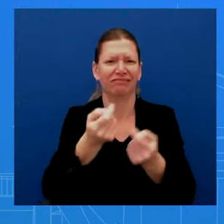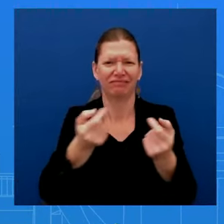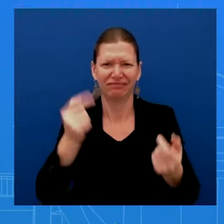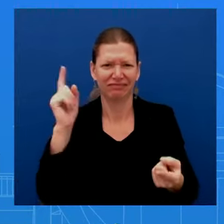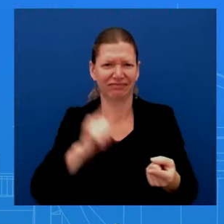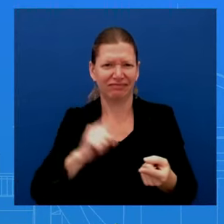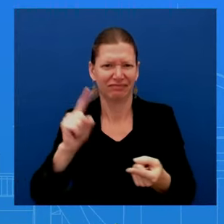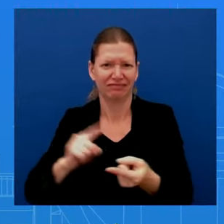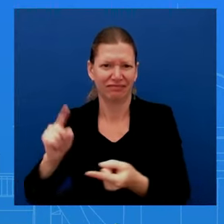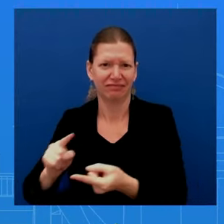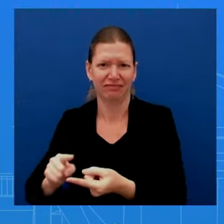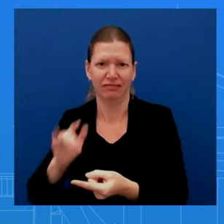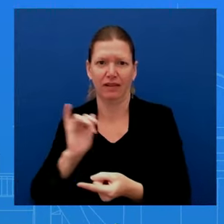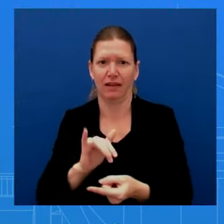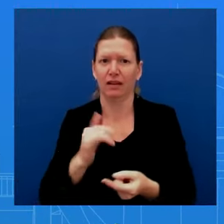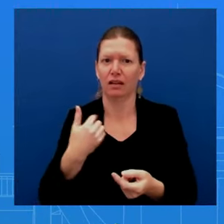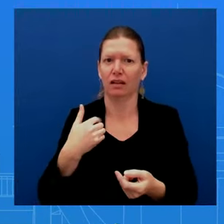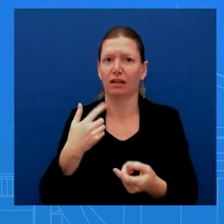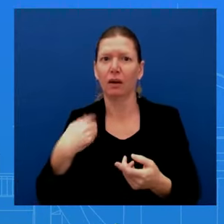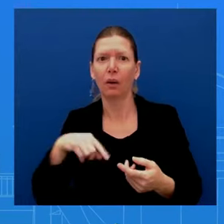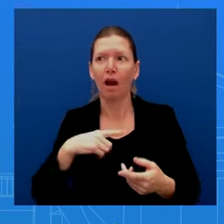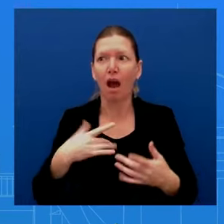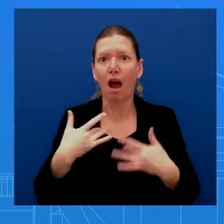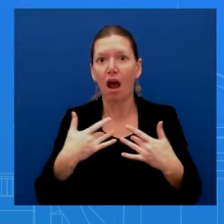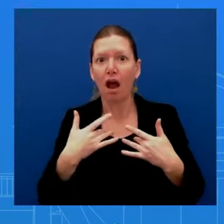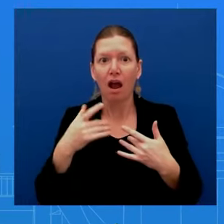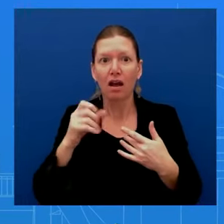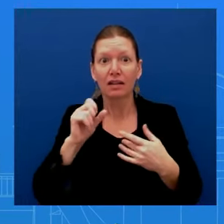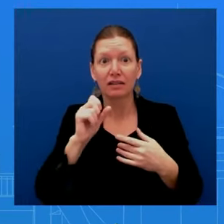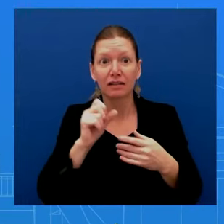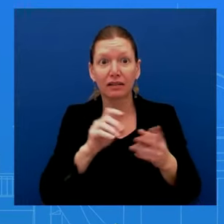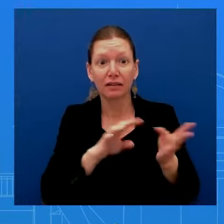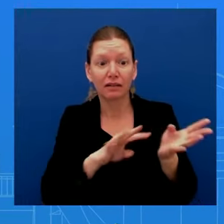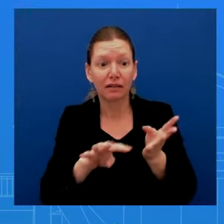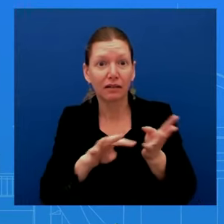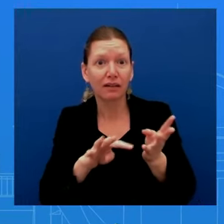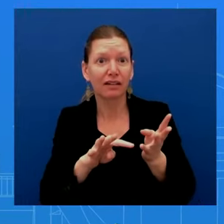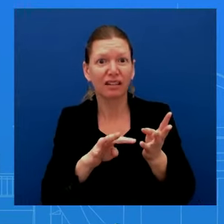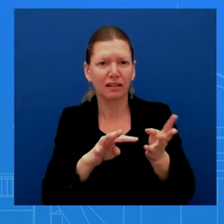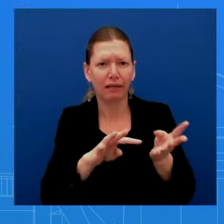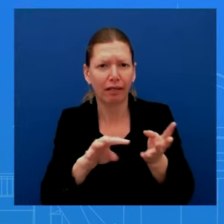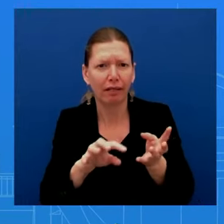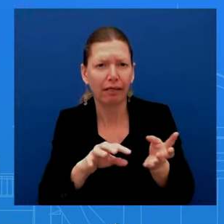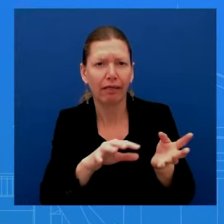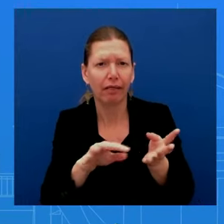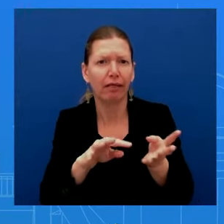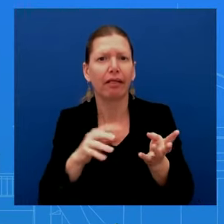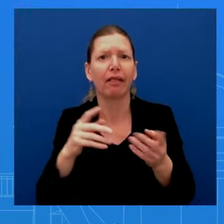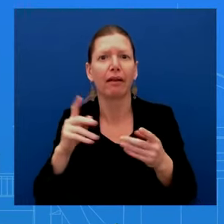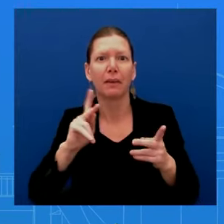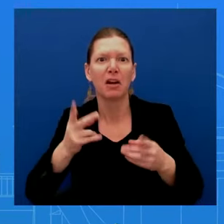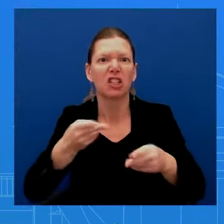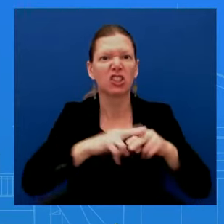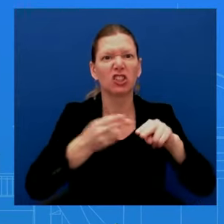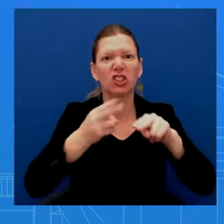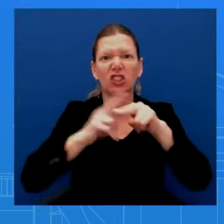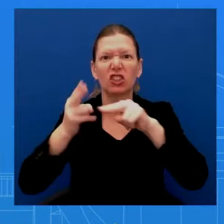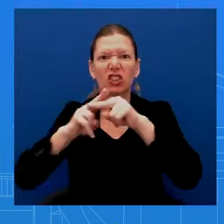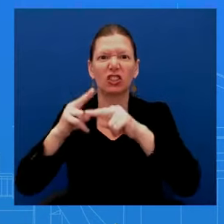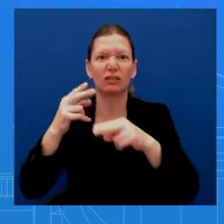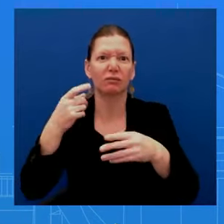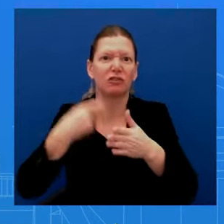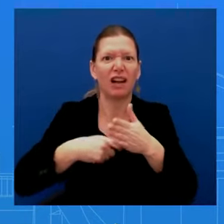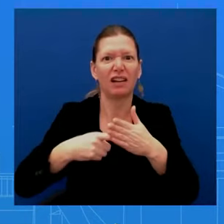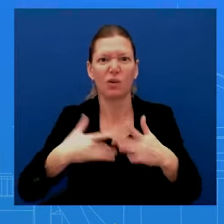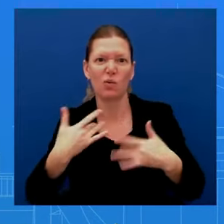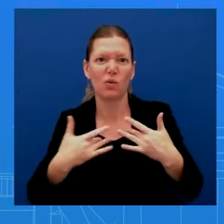costs were going up. Now that supply chains are healed, he's calling on those same corporations to pass those savings on to consumers. But in that same time